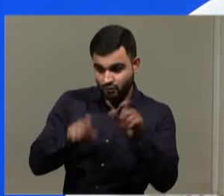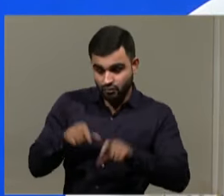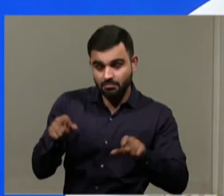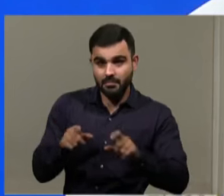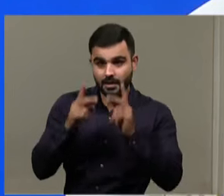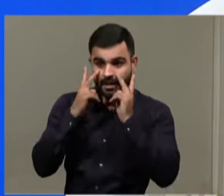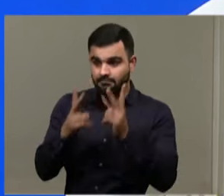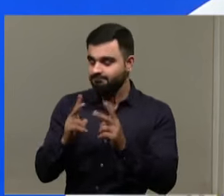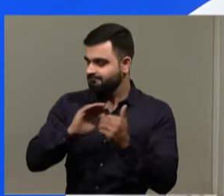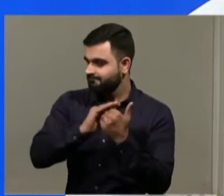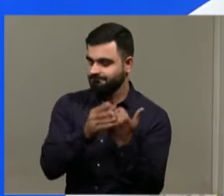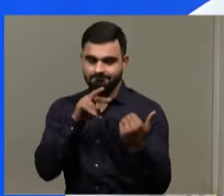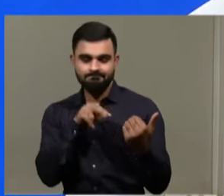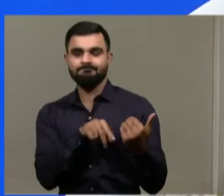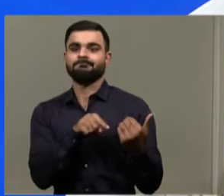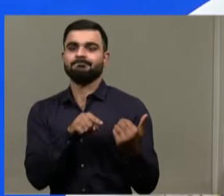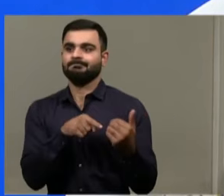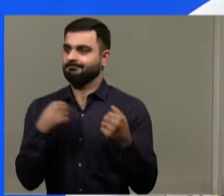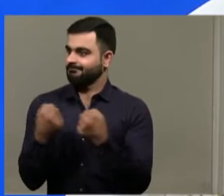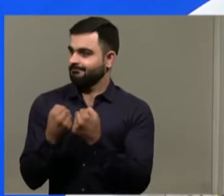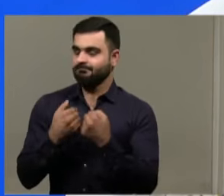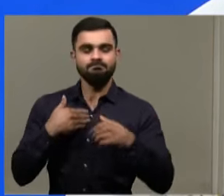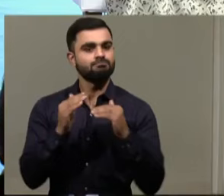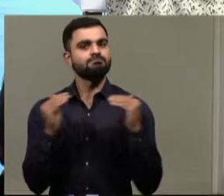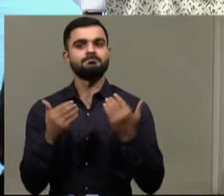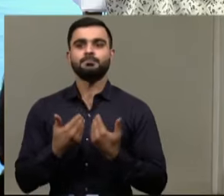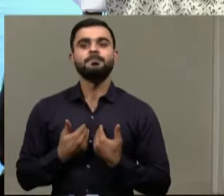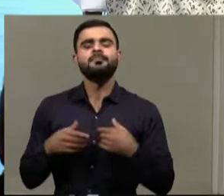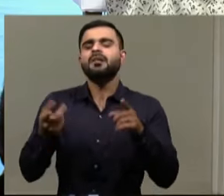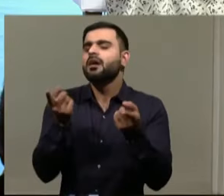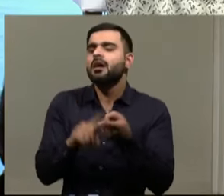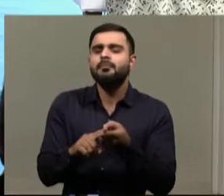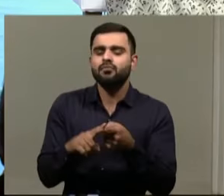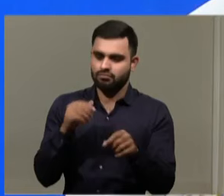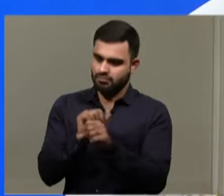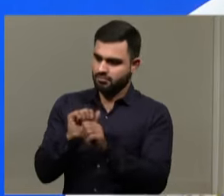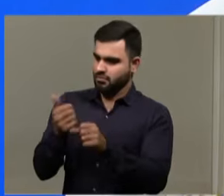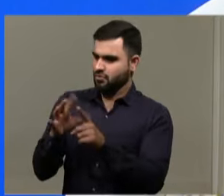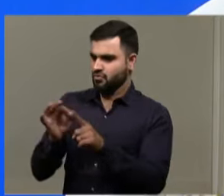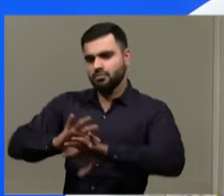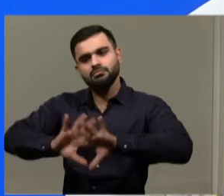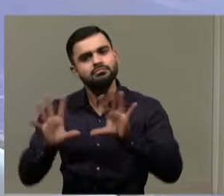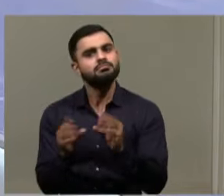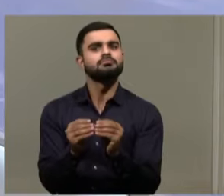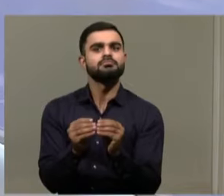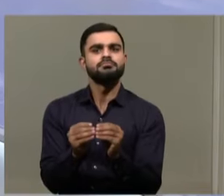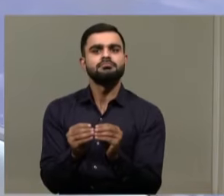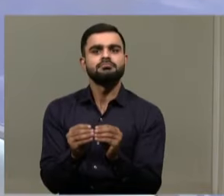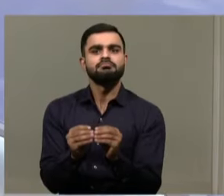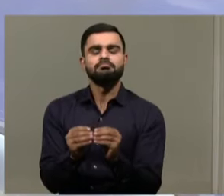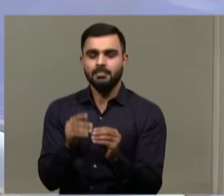seen in an empathetic way. Otherwise, what happens is, we are capable of doing everything, we will be